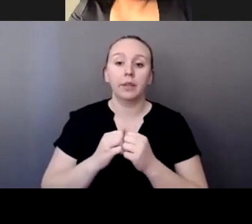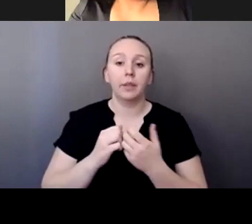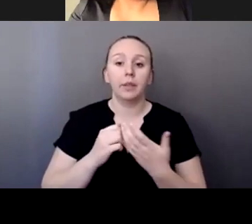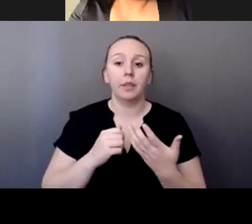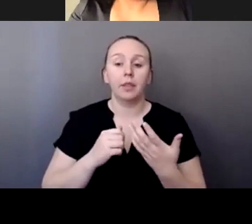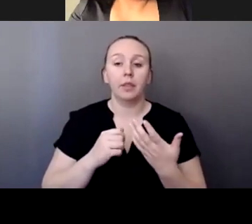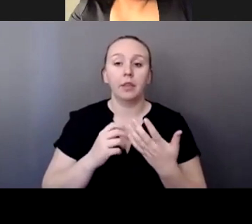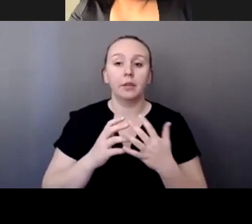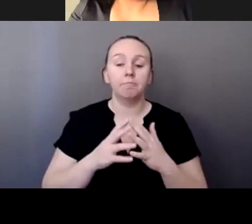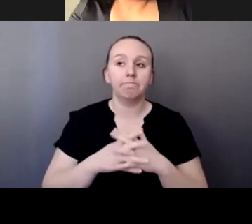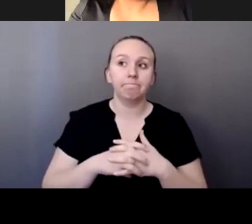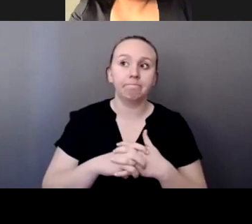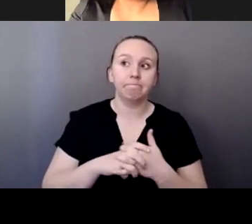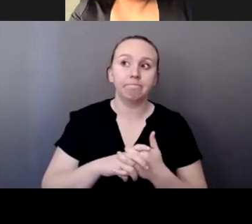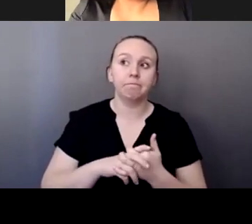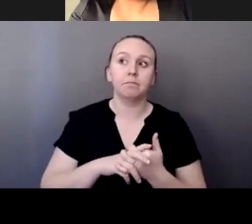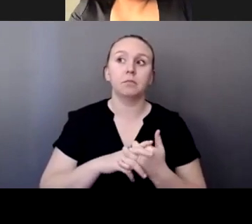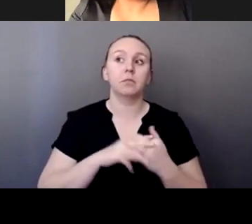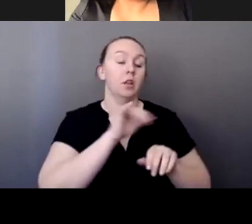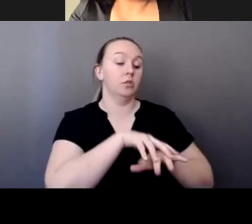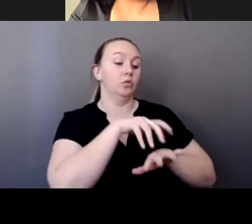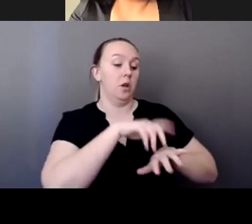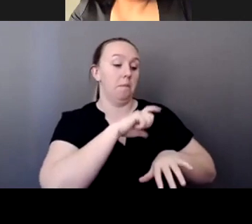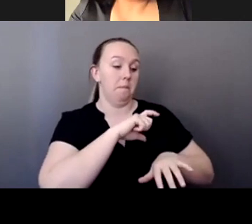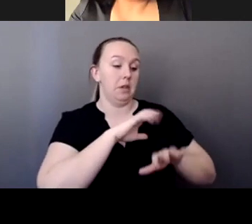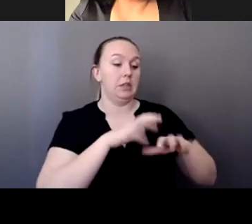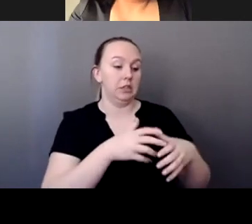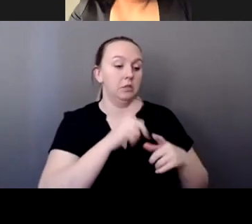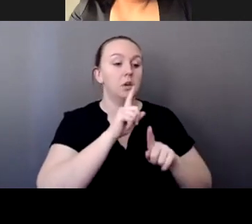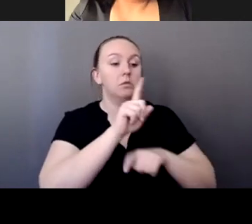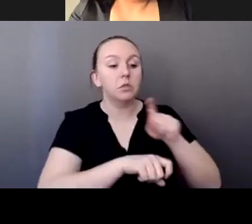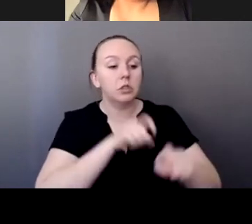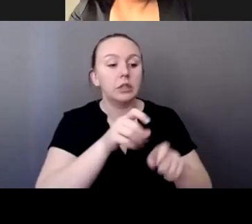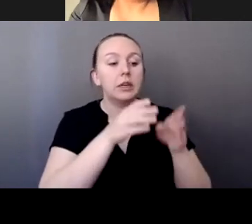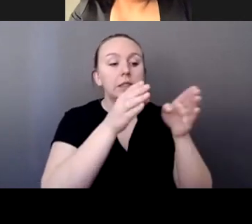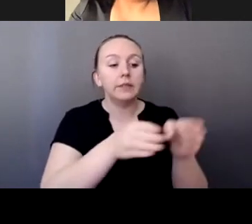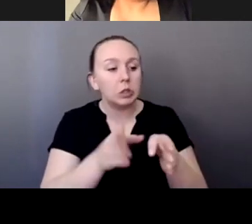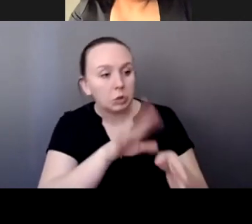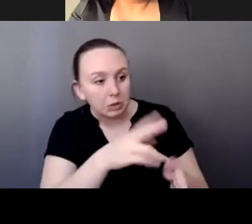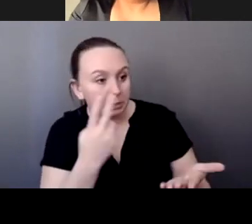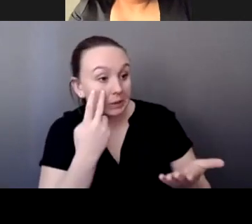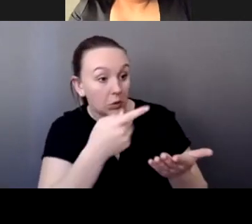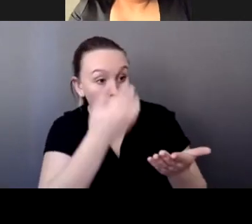doing, they were questioning individuals to see, you know, what they knew. And,